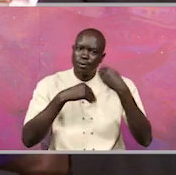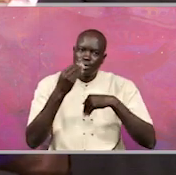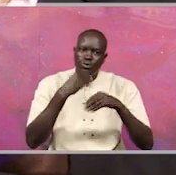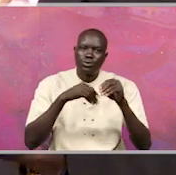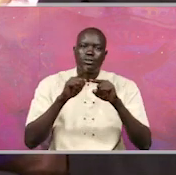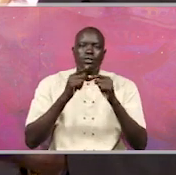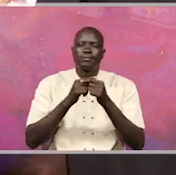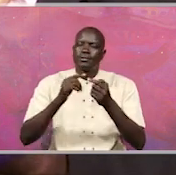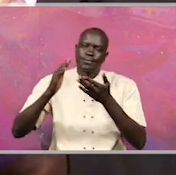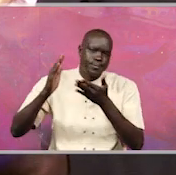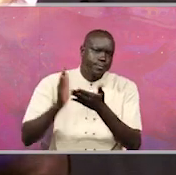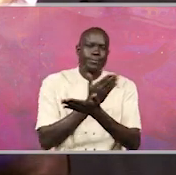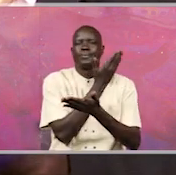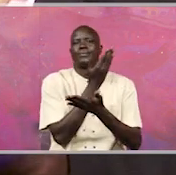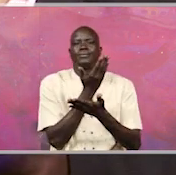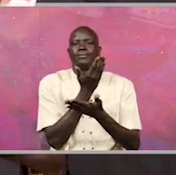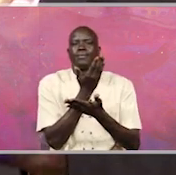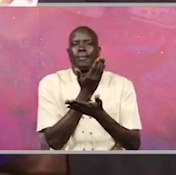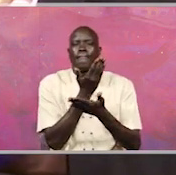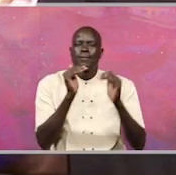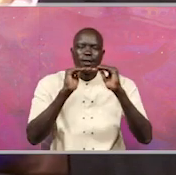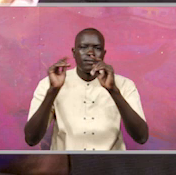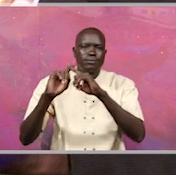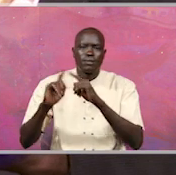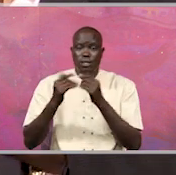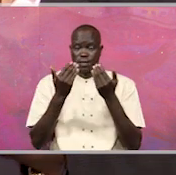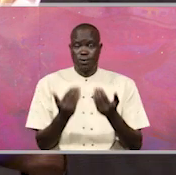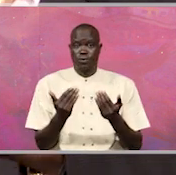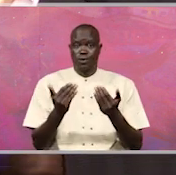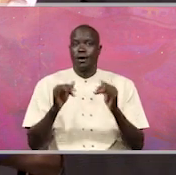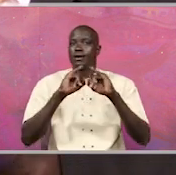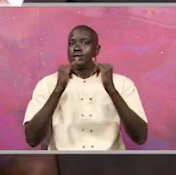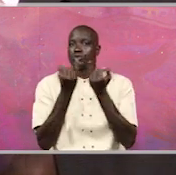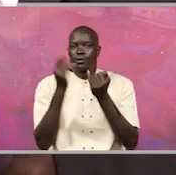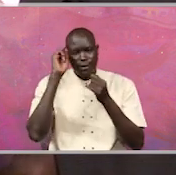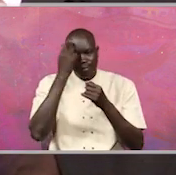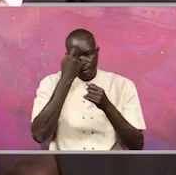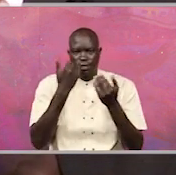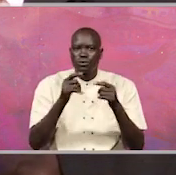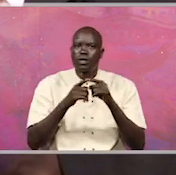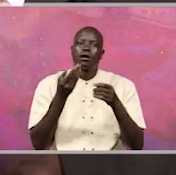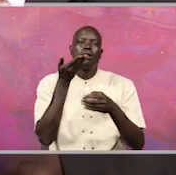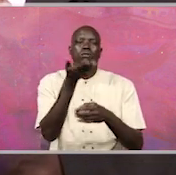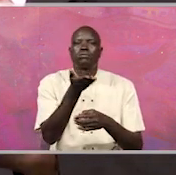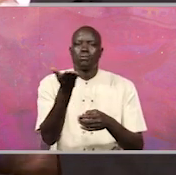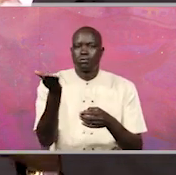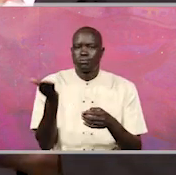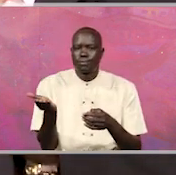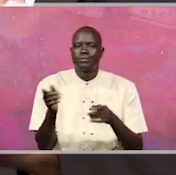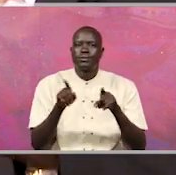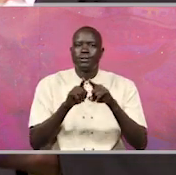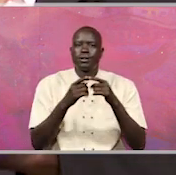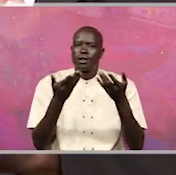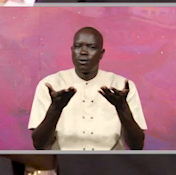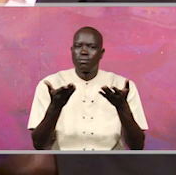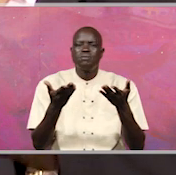spared at whatever level. So right now, the institutions of government that we have in place, actually there